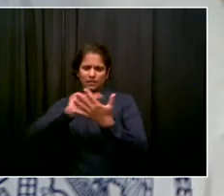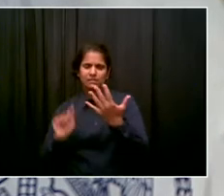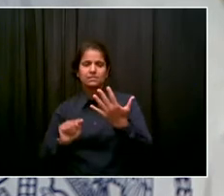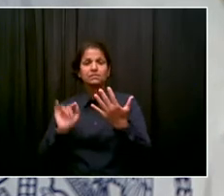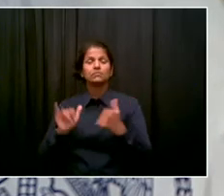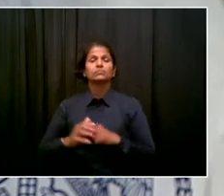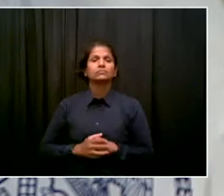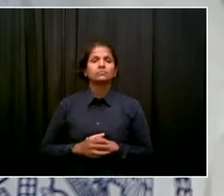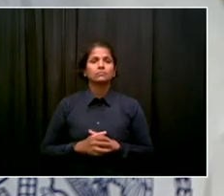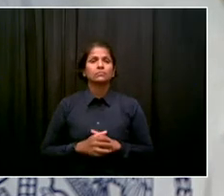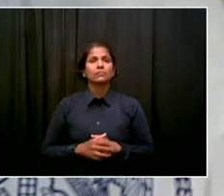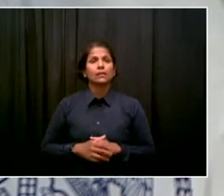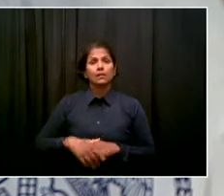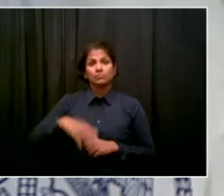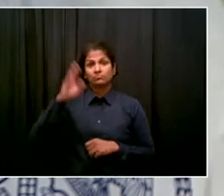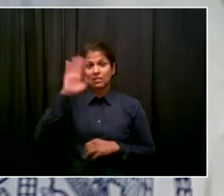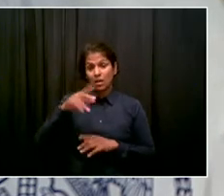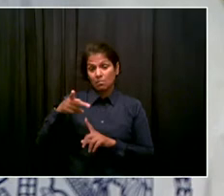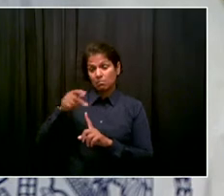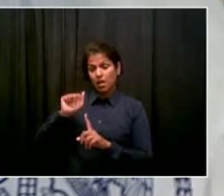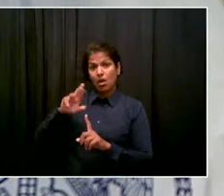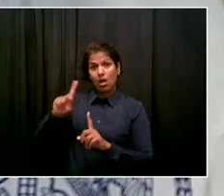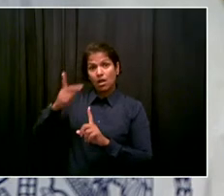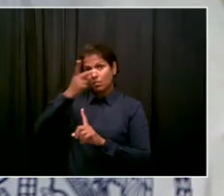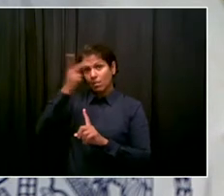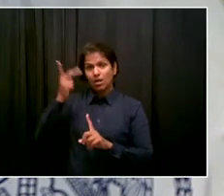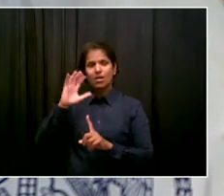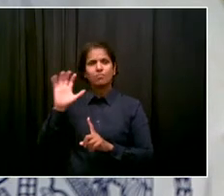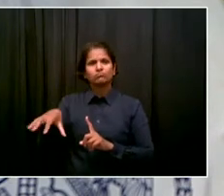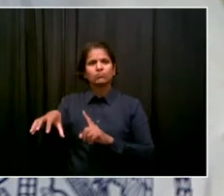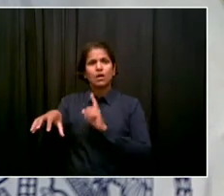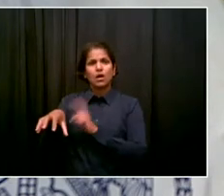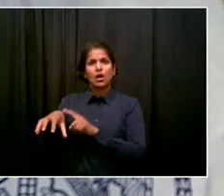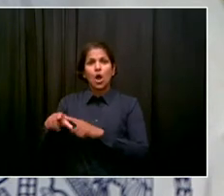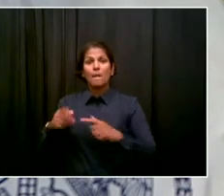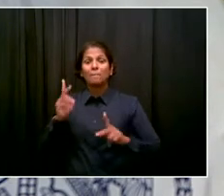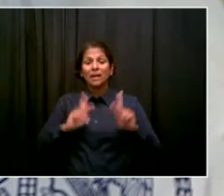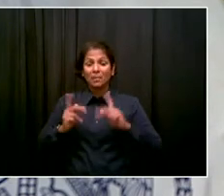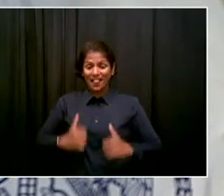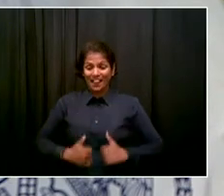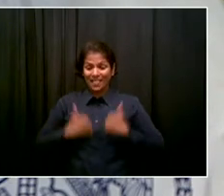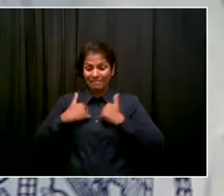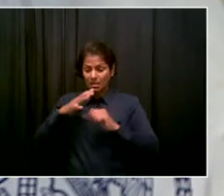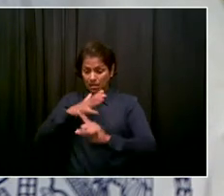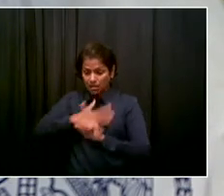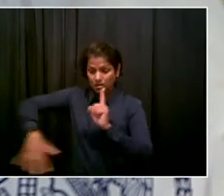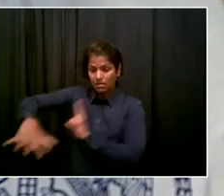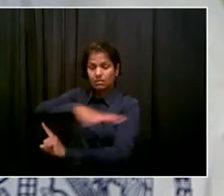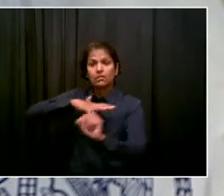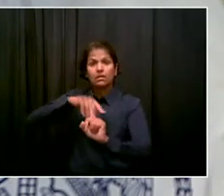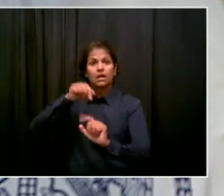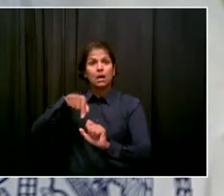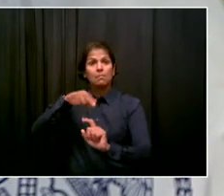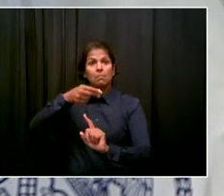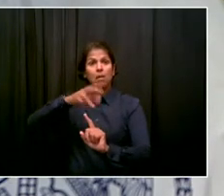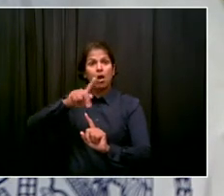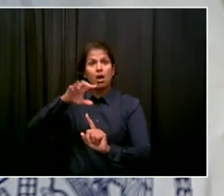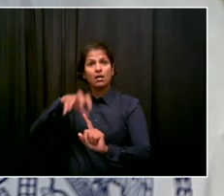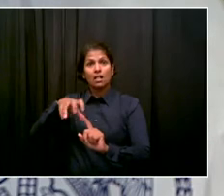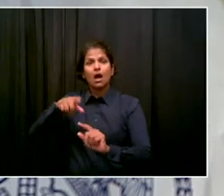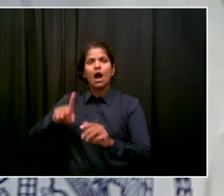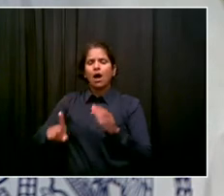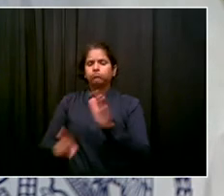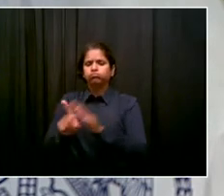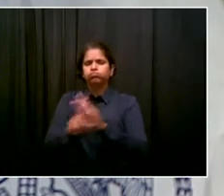consistent problems, getting ahead of those problems, having an earlier closing time, being smart about it,